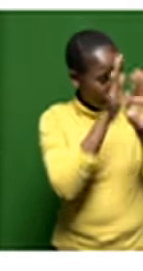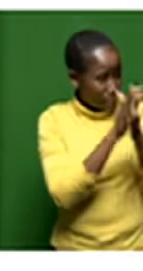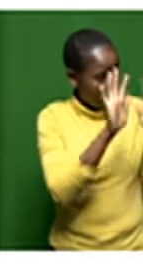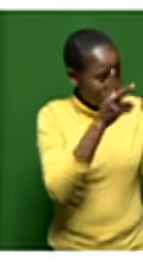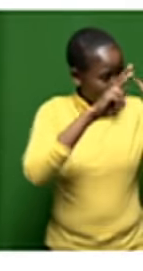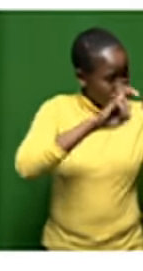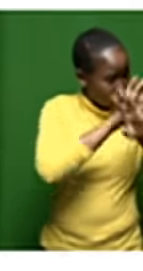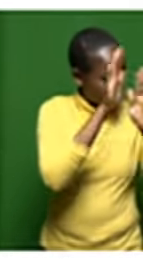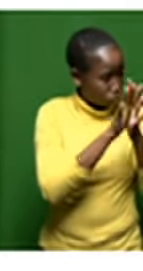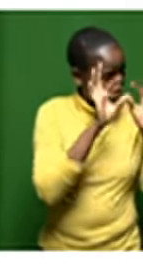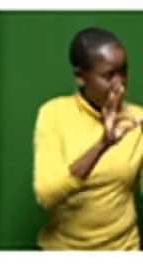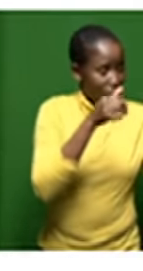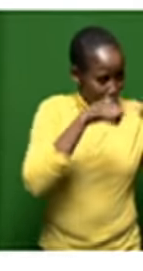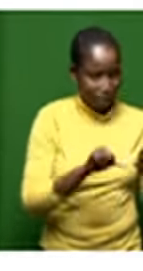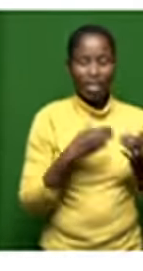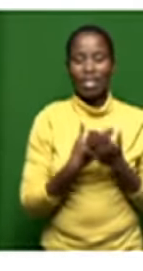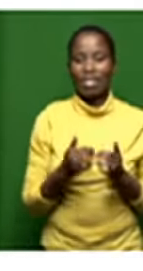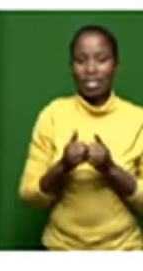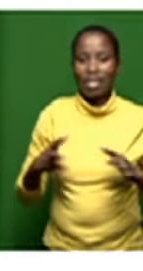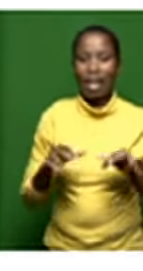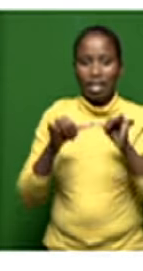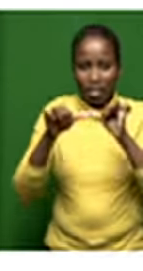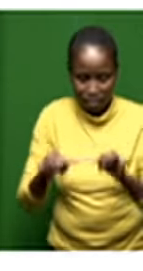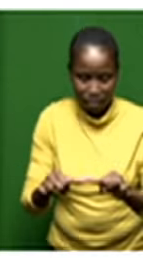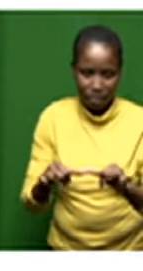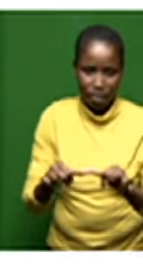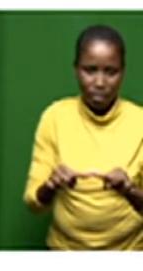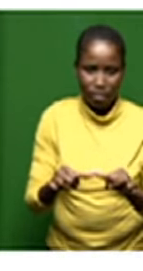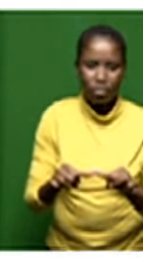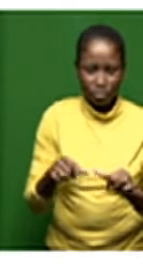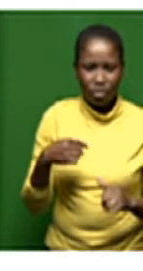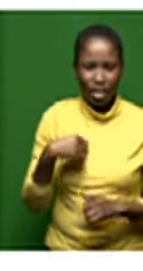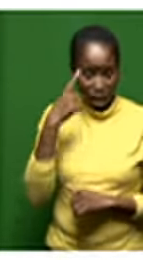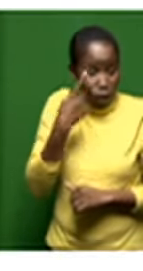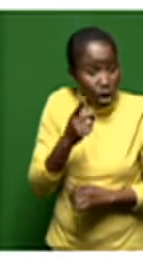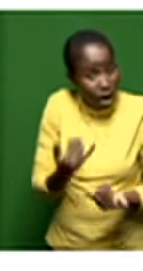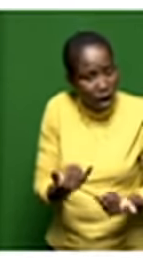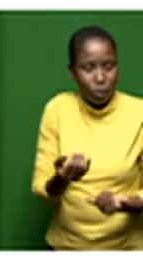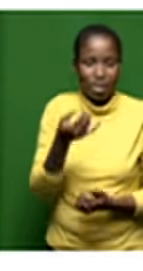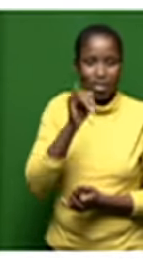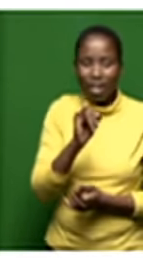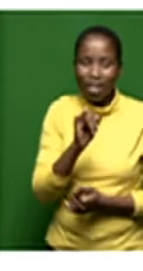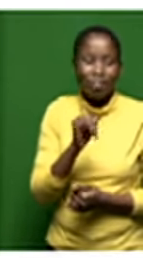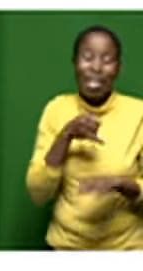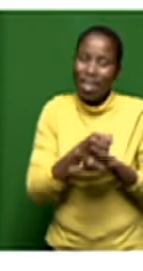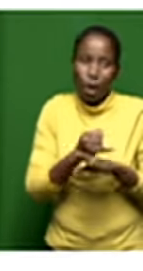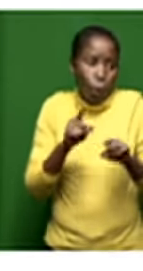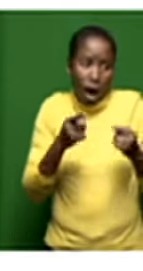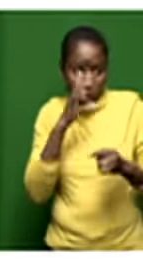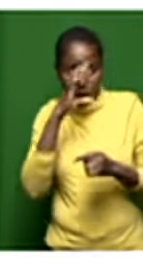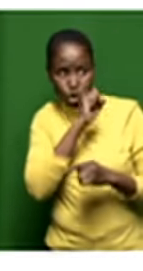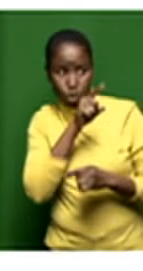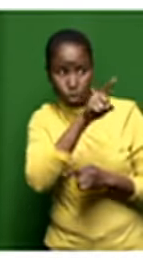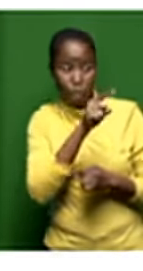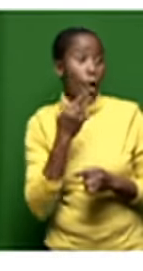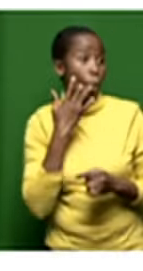it and then we can then be able to guide i think it's a bit premature at this stage to be speculative on how mango will come